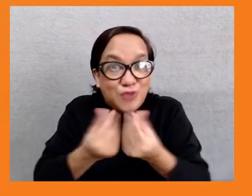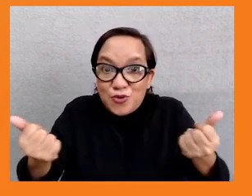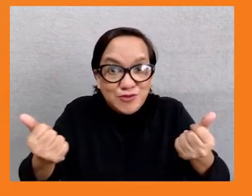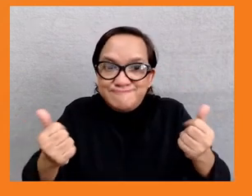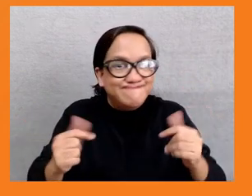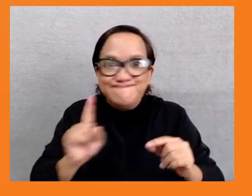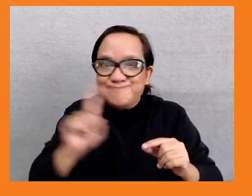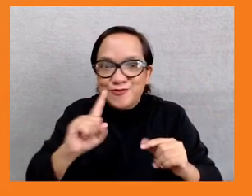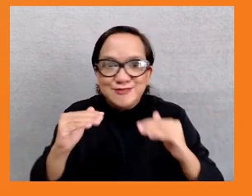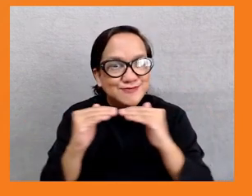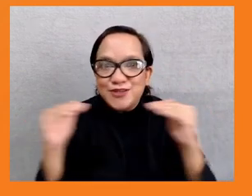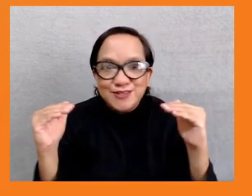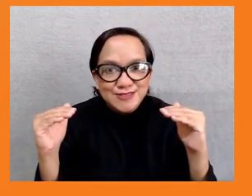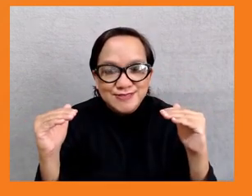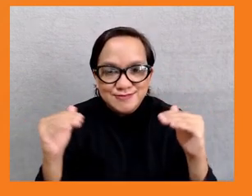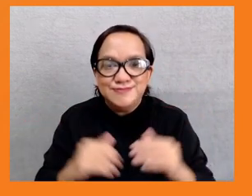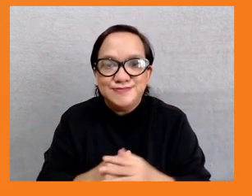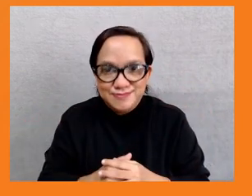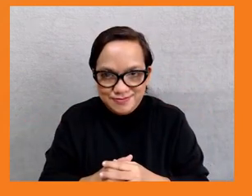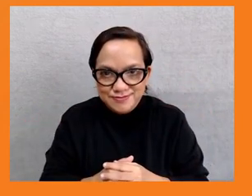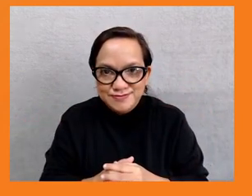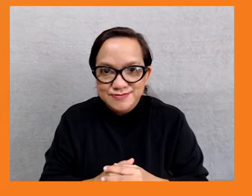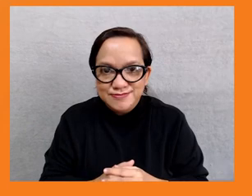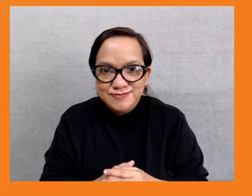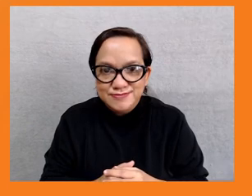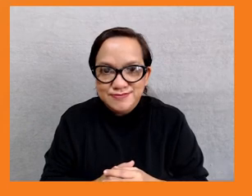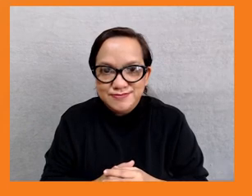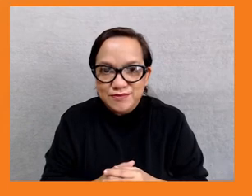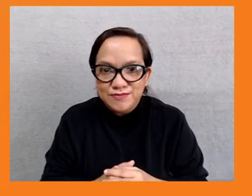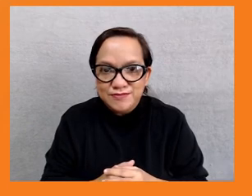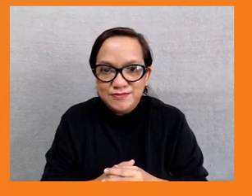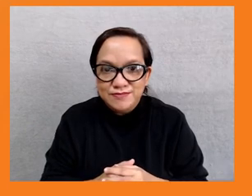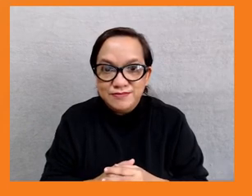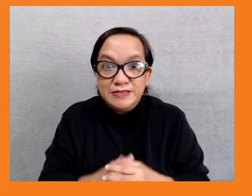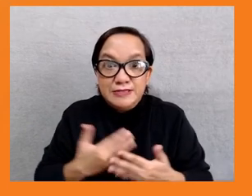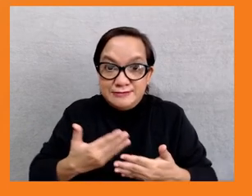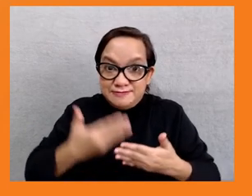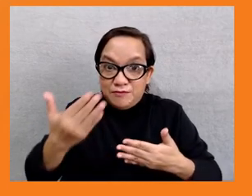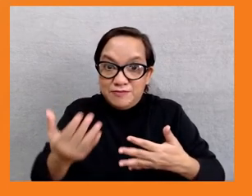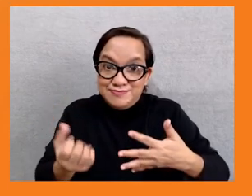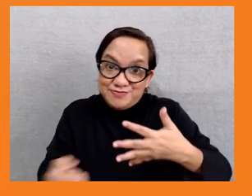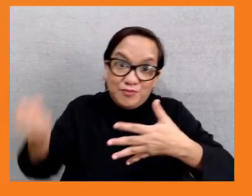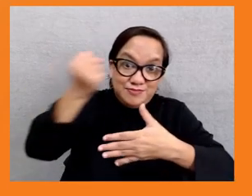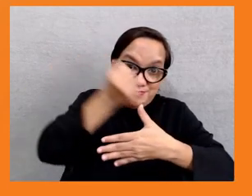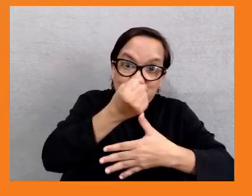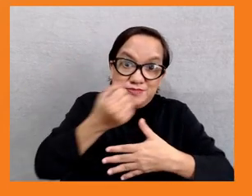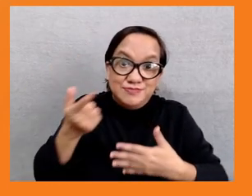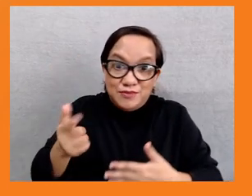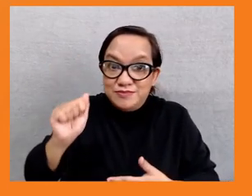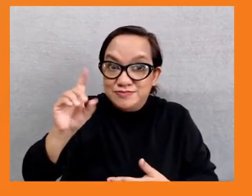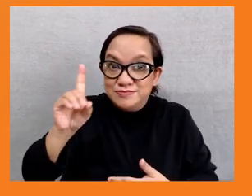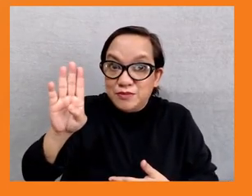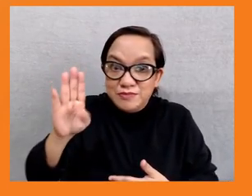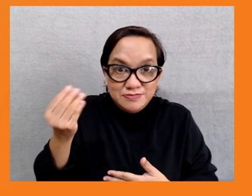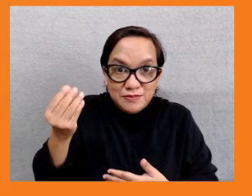The other area that has been a priority for the ADB is digital economy. And we really